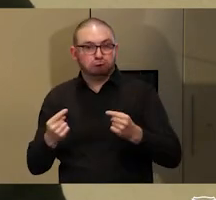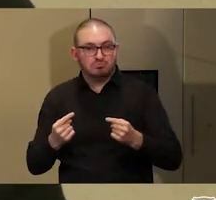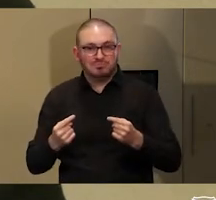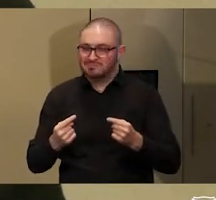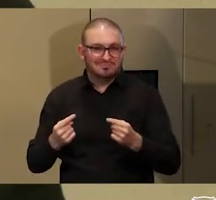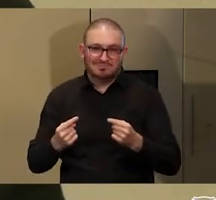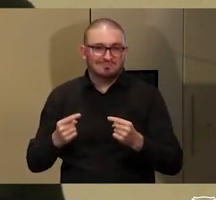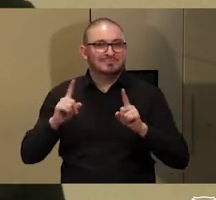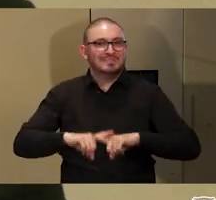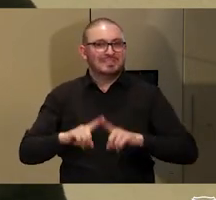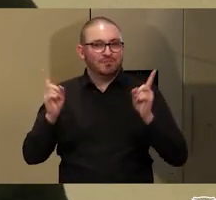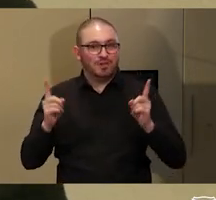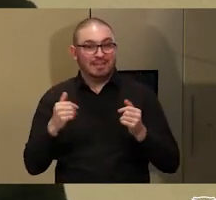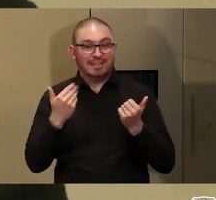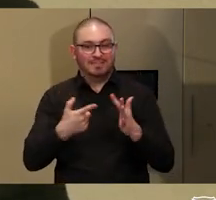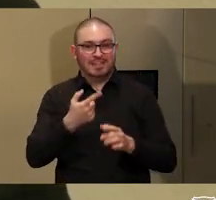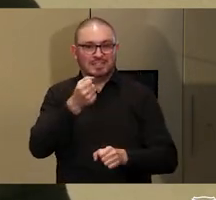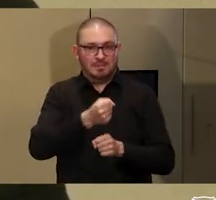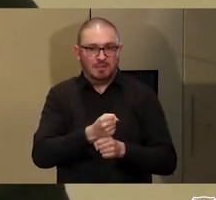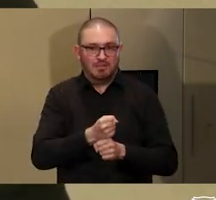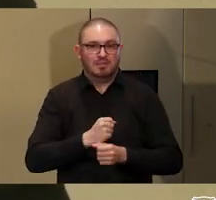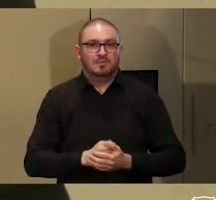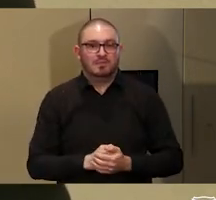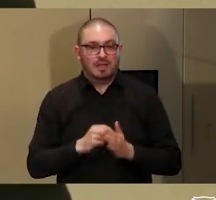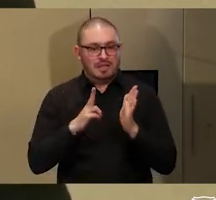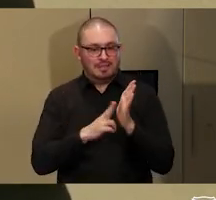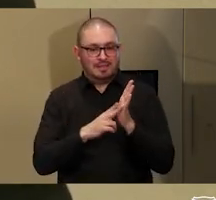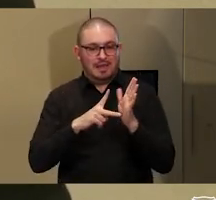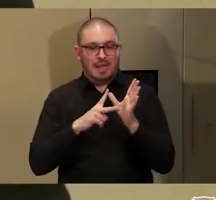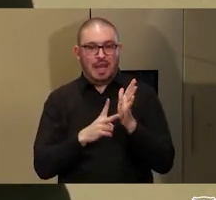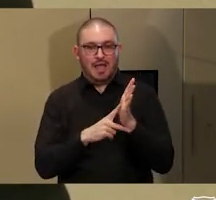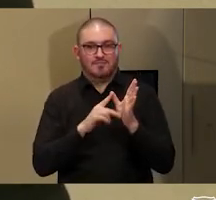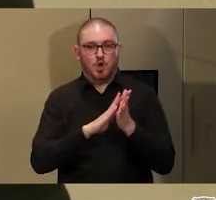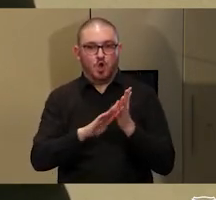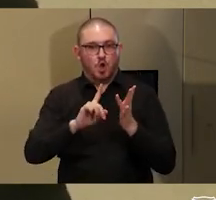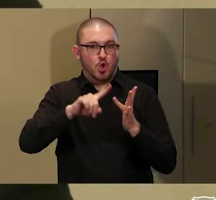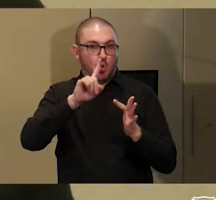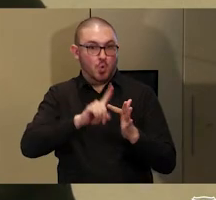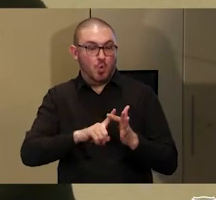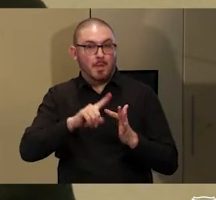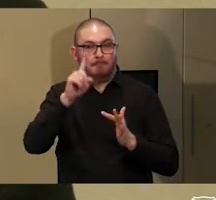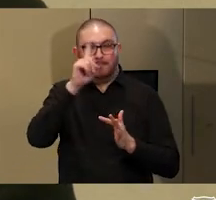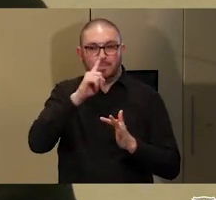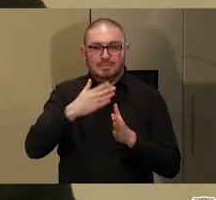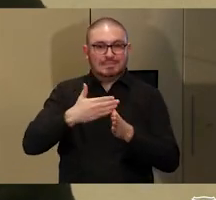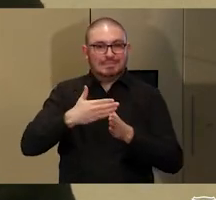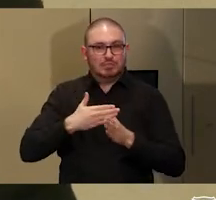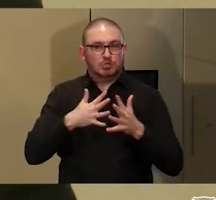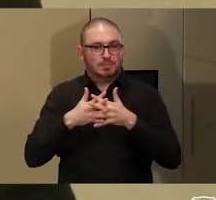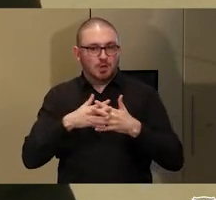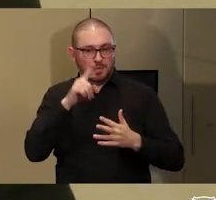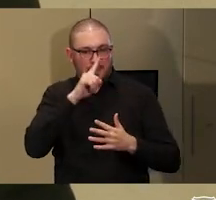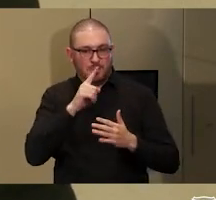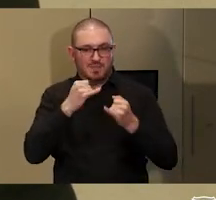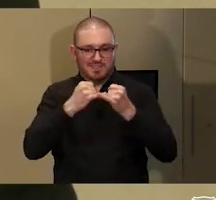And one example I'll give you is Dene or Navajo people in the south-west of the United States